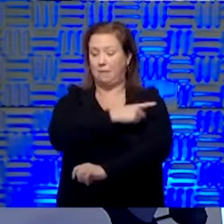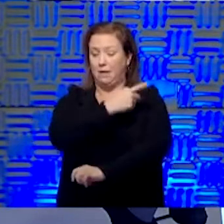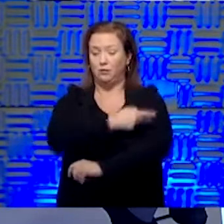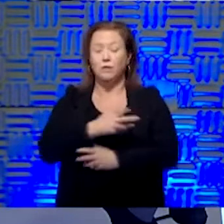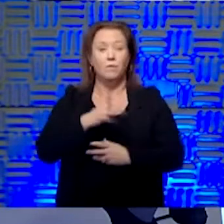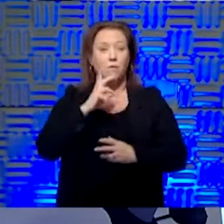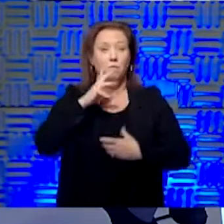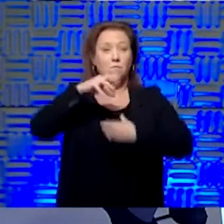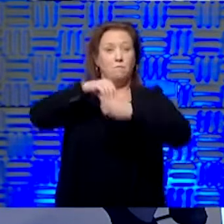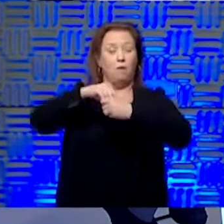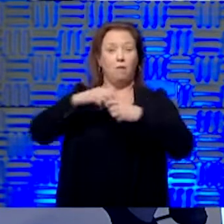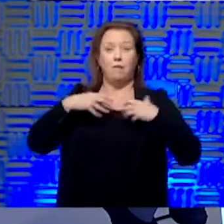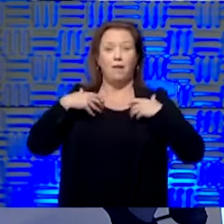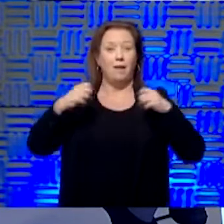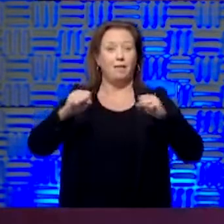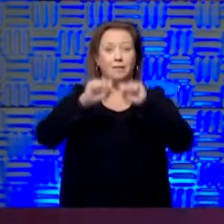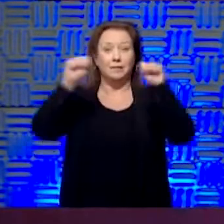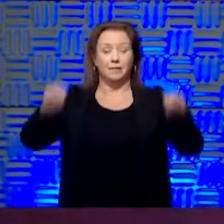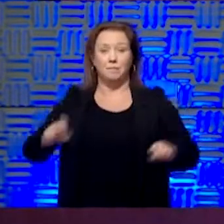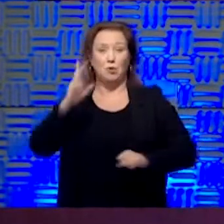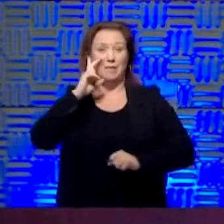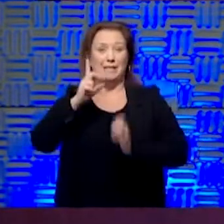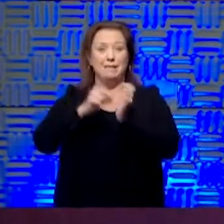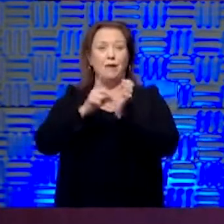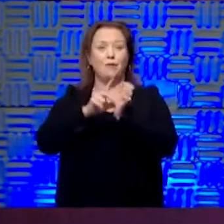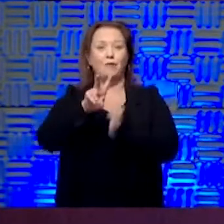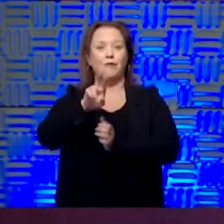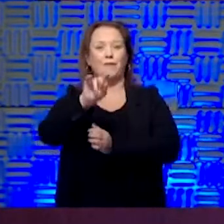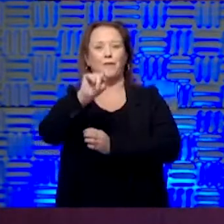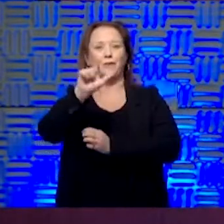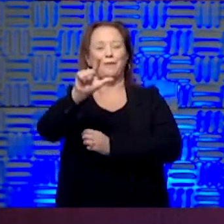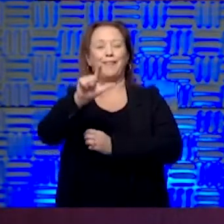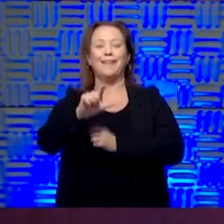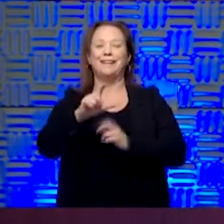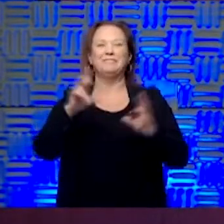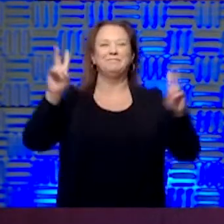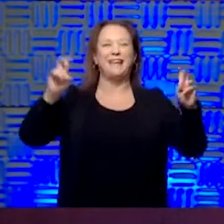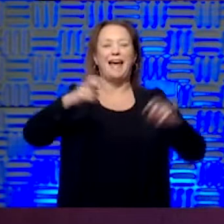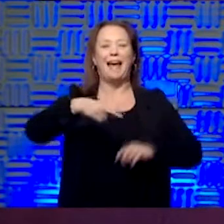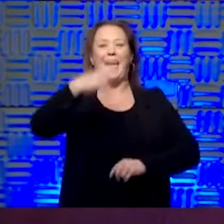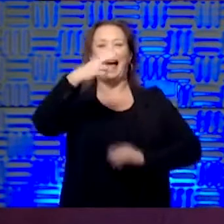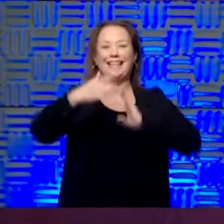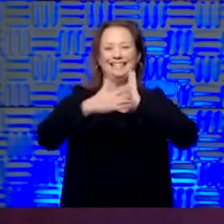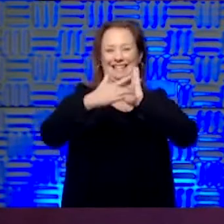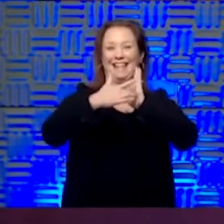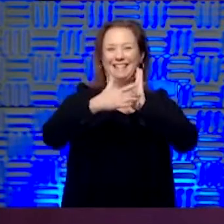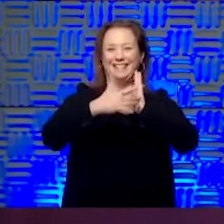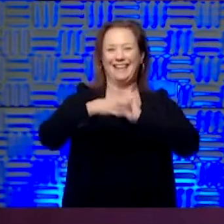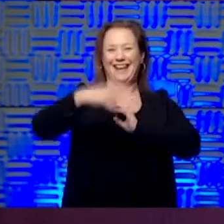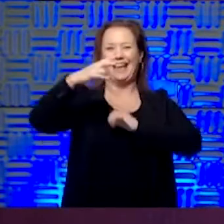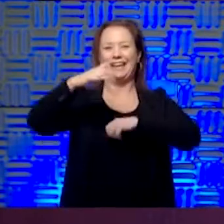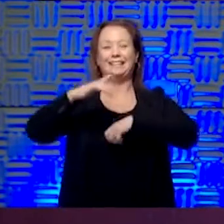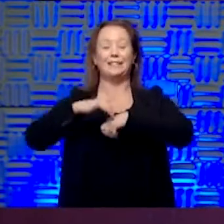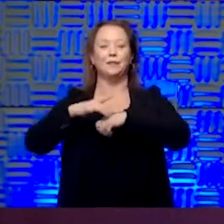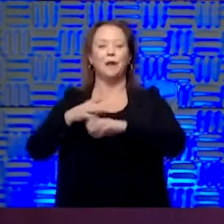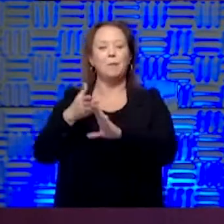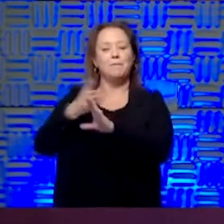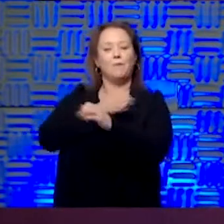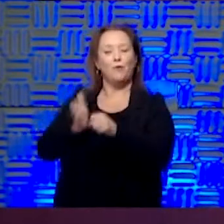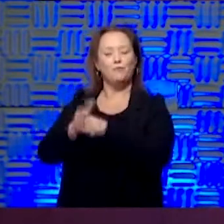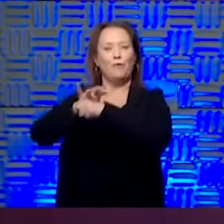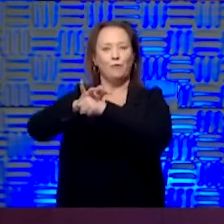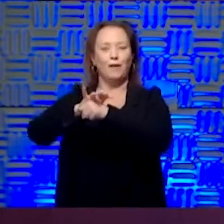of the health system or not. absolutely. So I like to think of it as high-tech, high-touch. So maybe before coronavirus, there